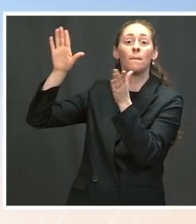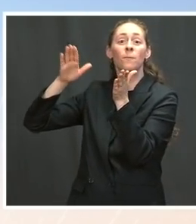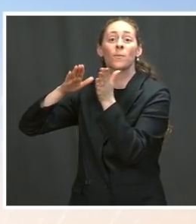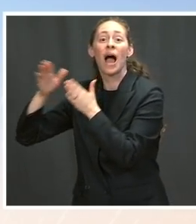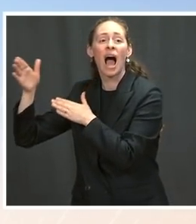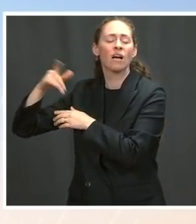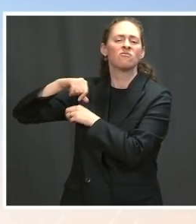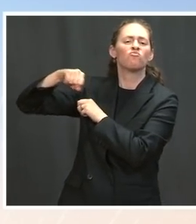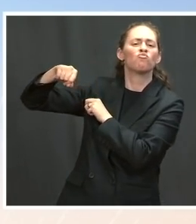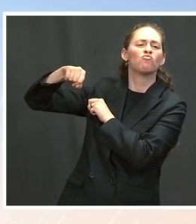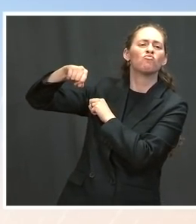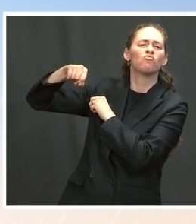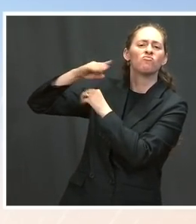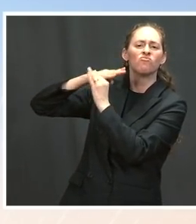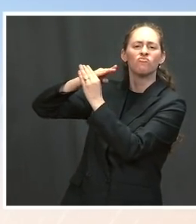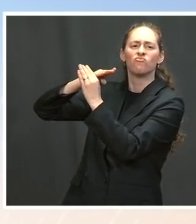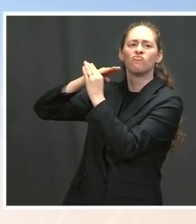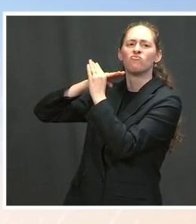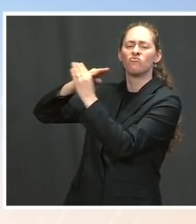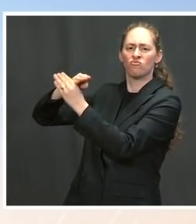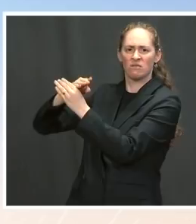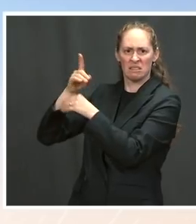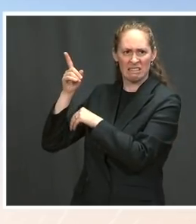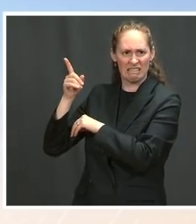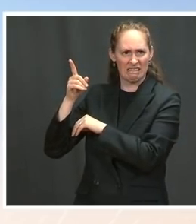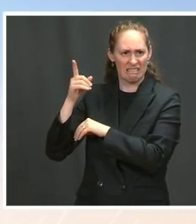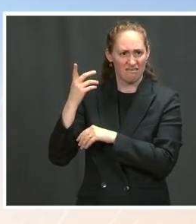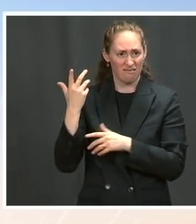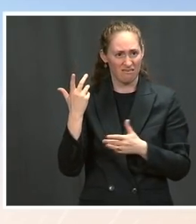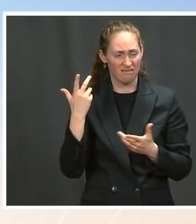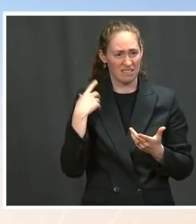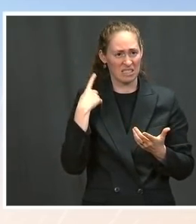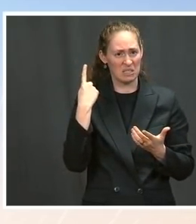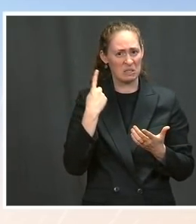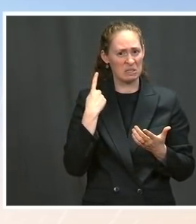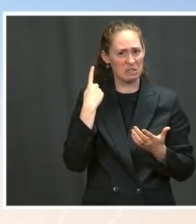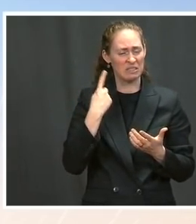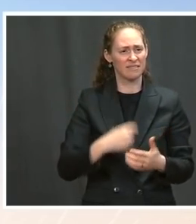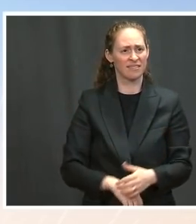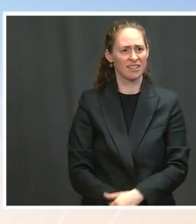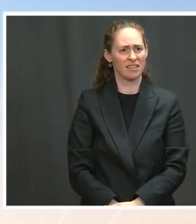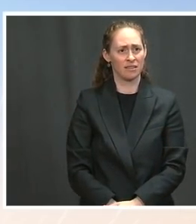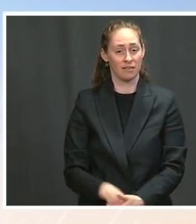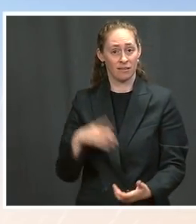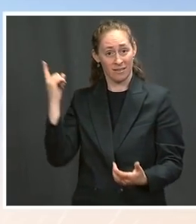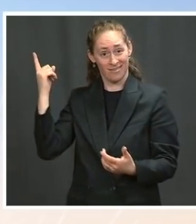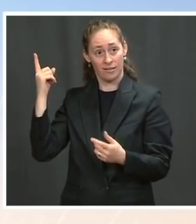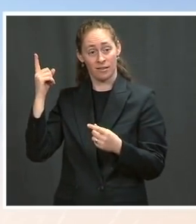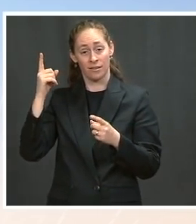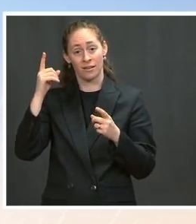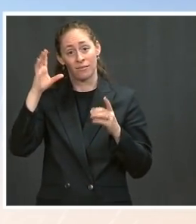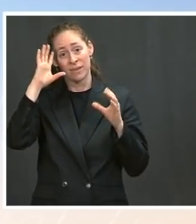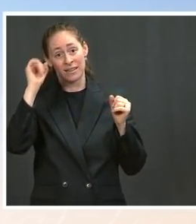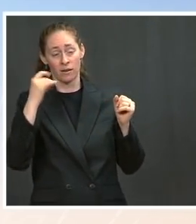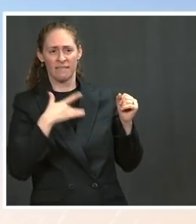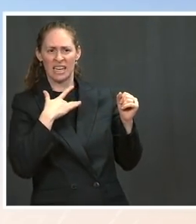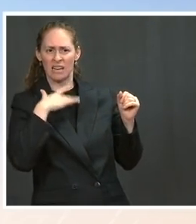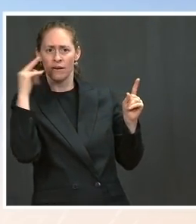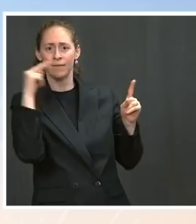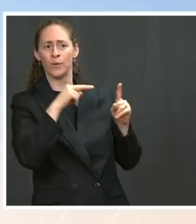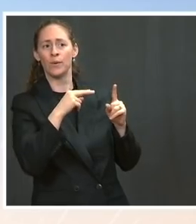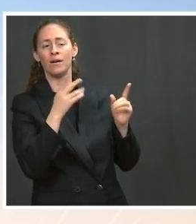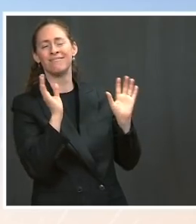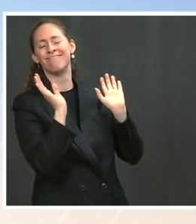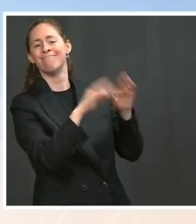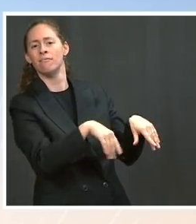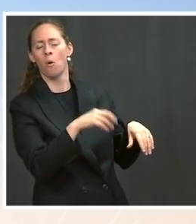productive meeting, or is that just politics that he's willing to write off? How does the President view that? Ms. Well, the President's